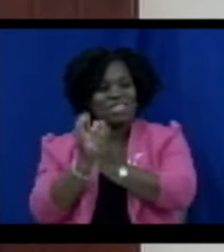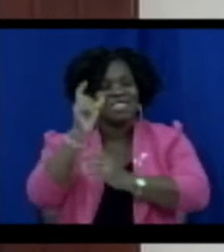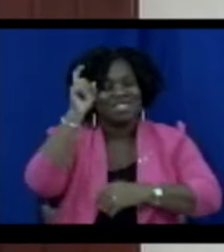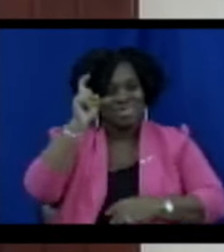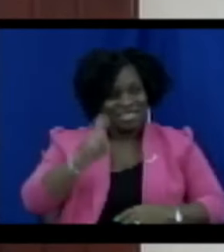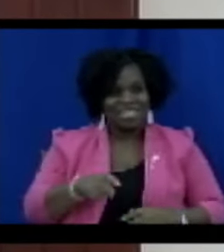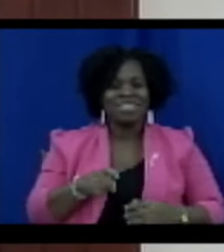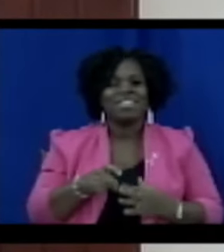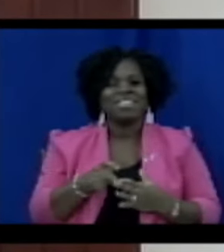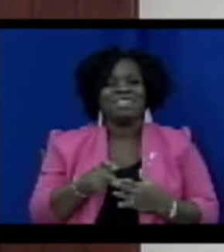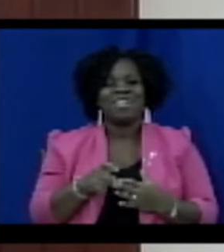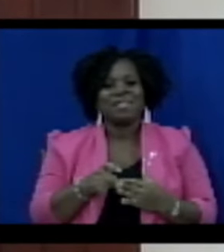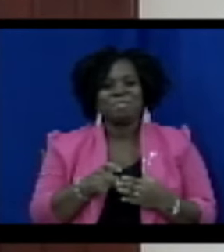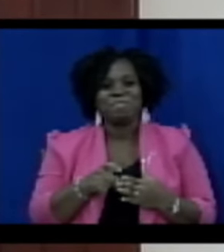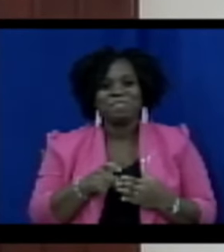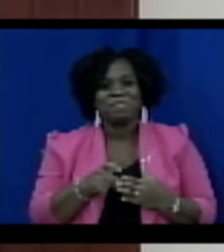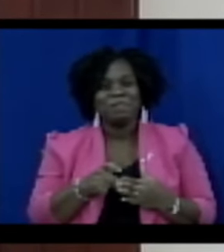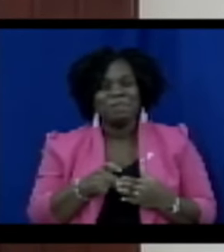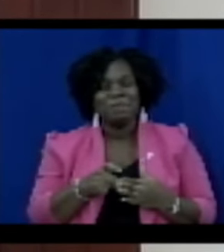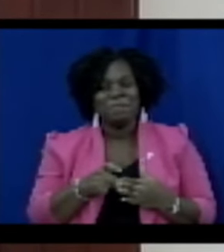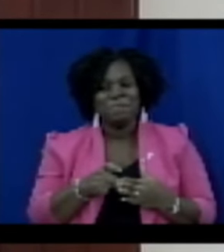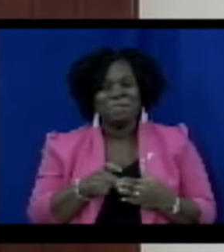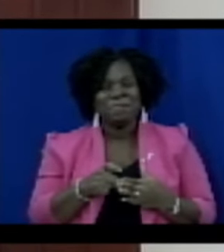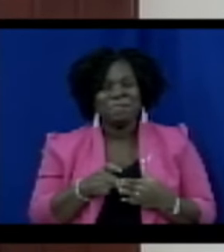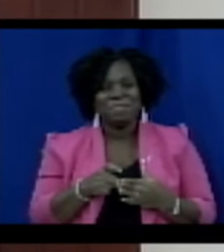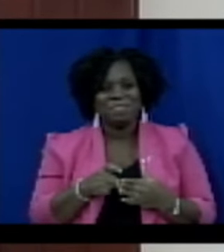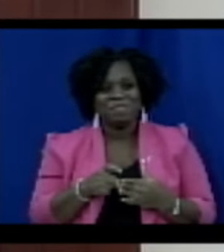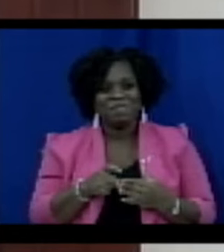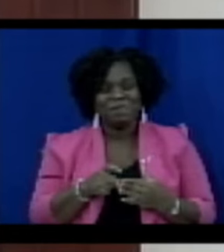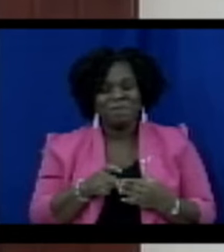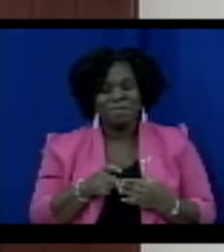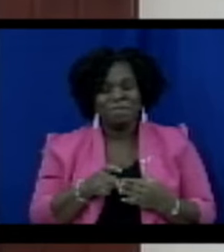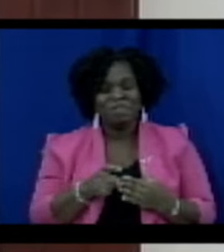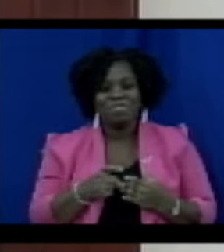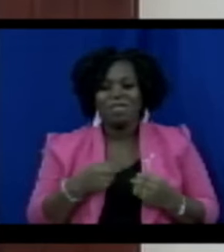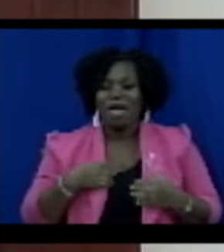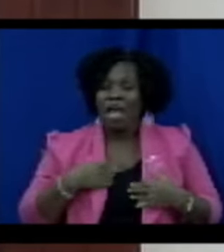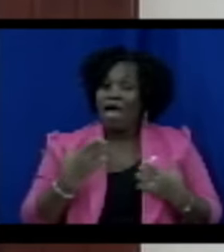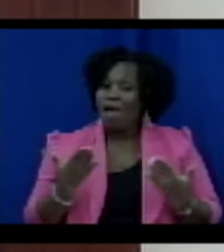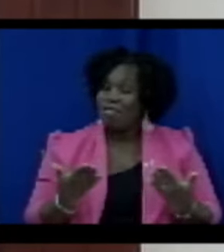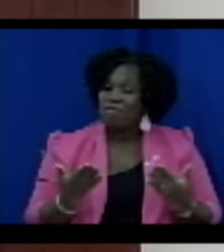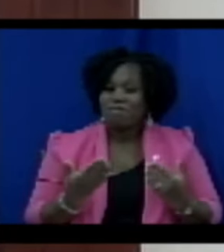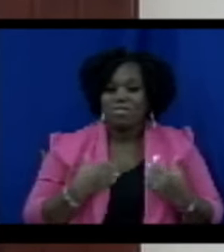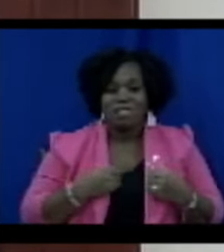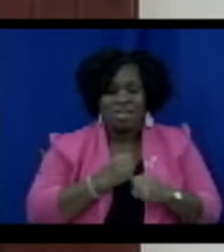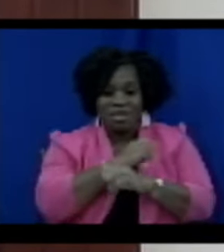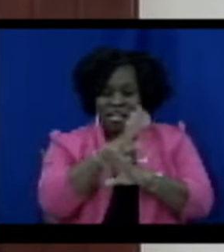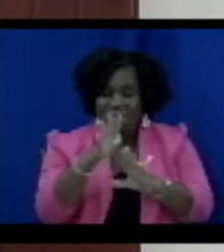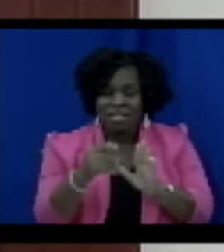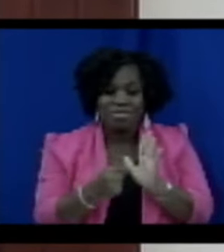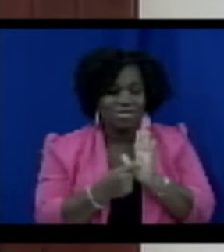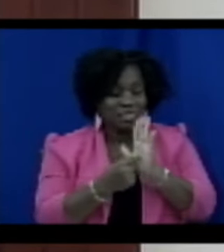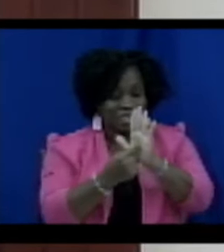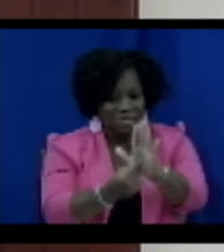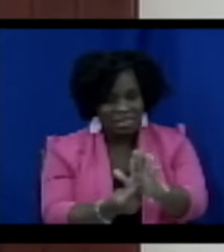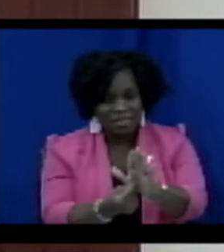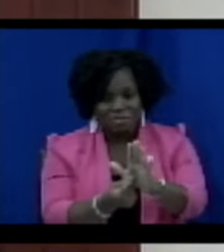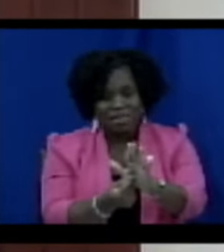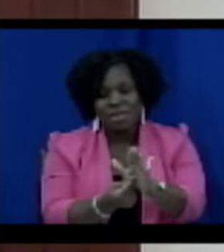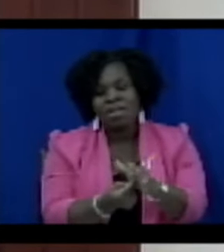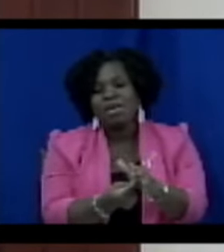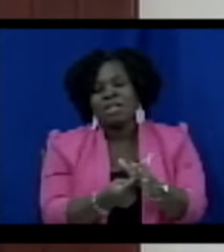transnational organized crime. Having a consistent and well-defined concept of tainted property facilitates cooperation